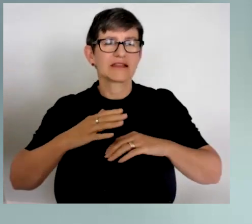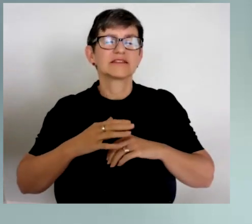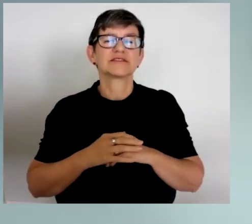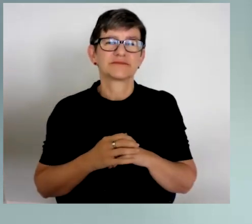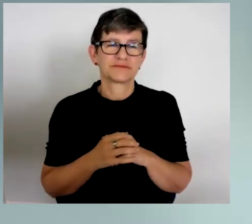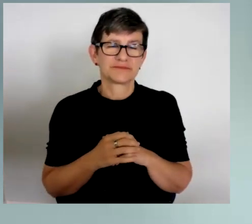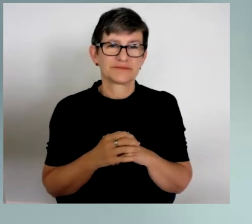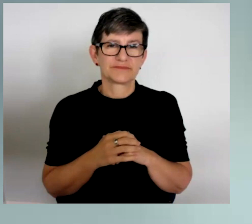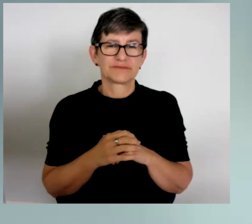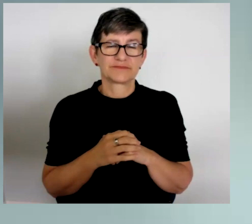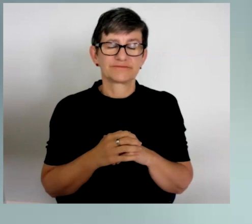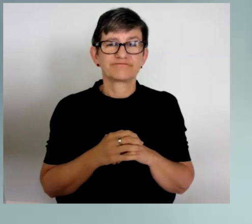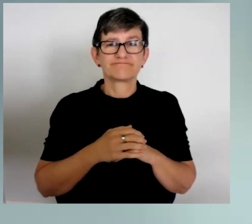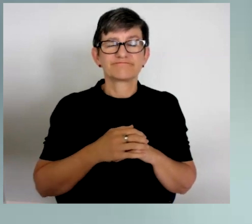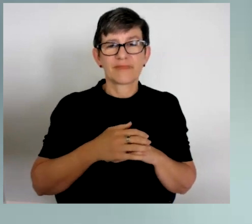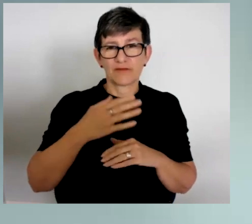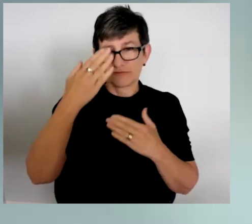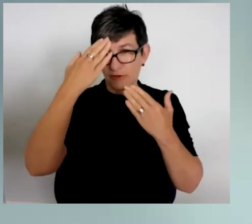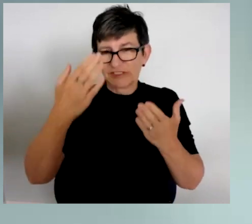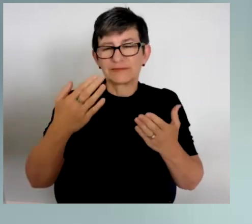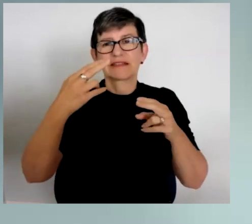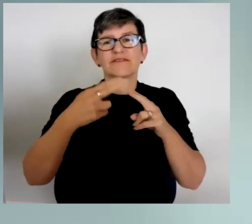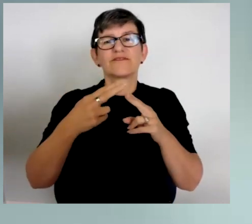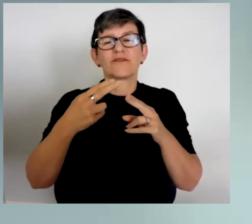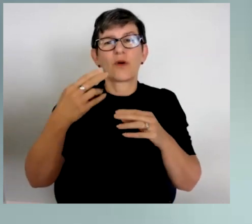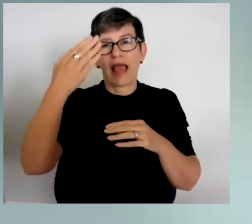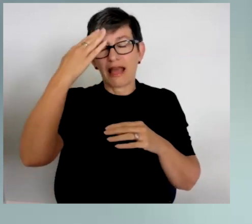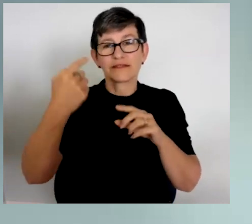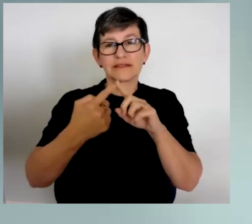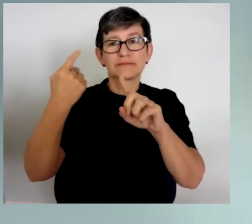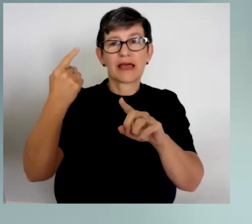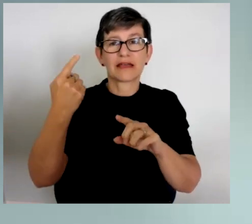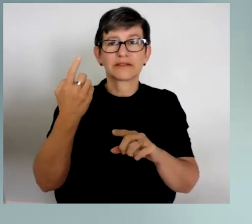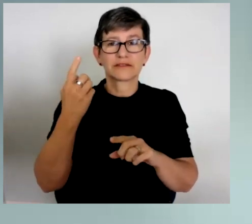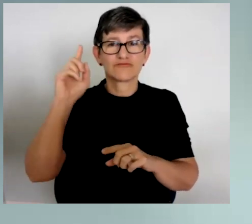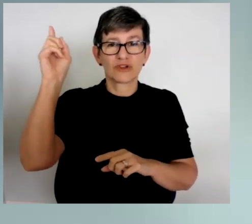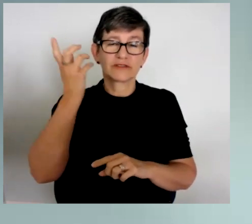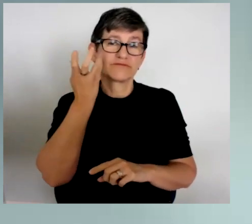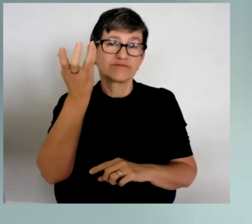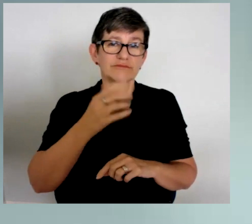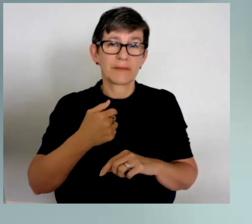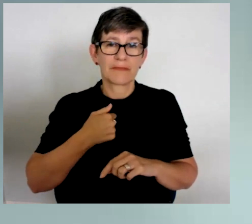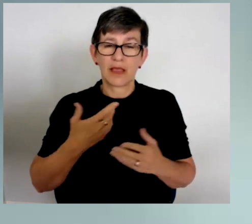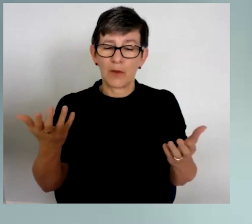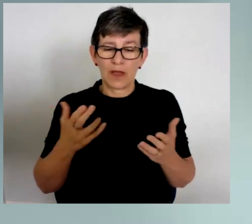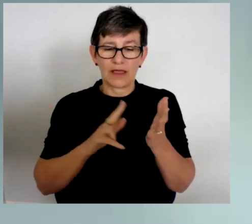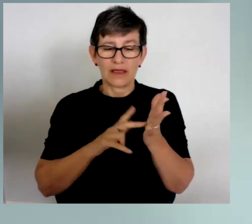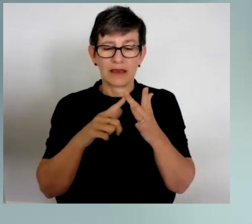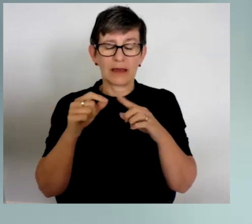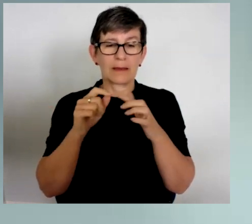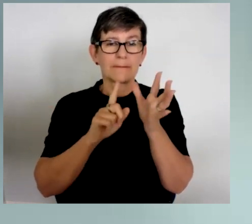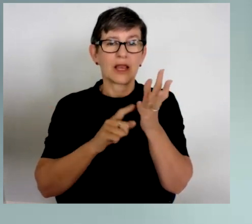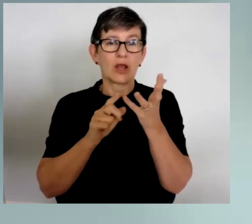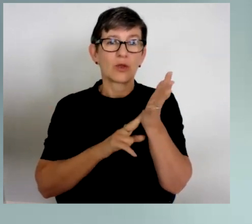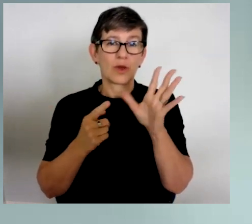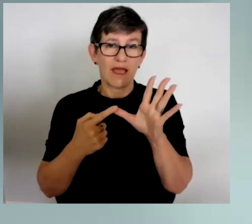today and to pay my respects to Elders past, present and emerging. I'm in Nipaluna